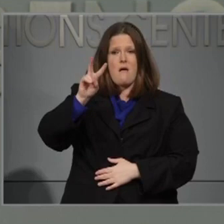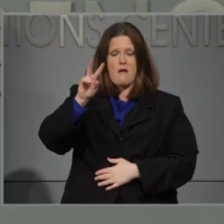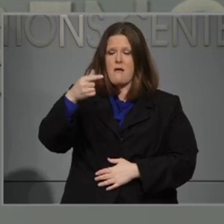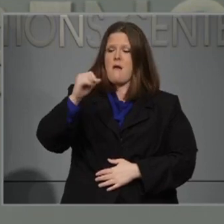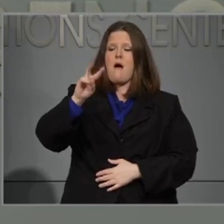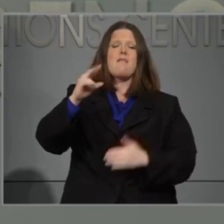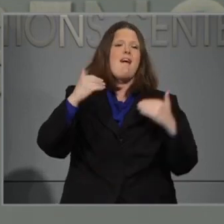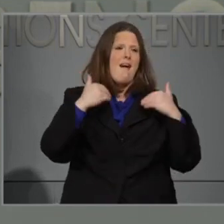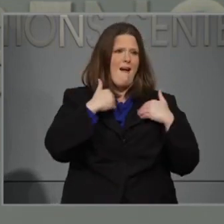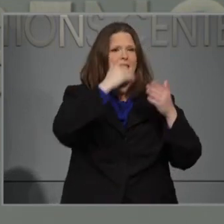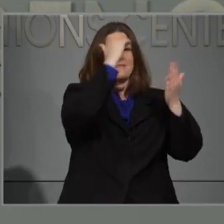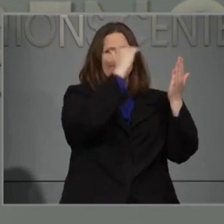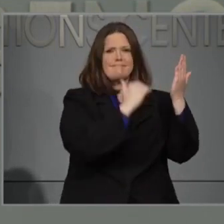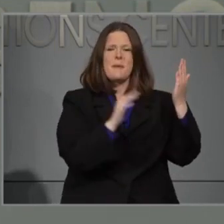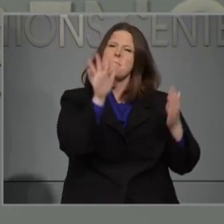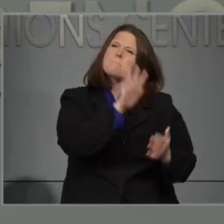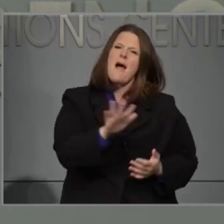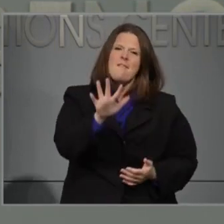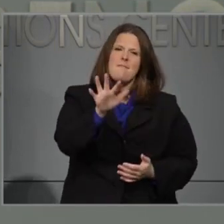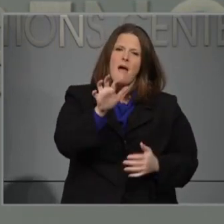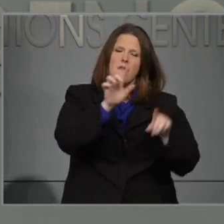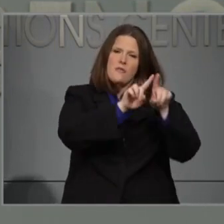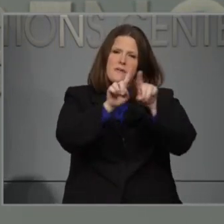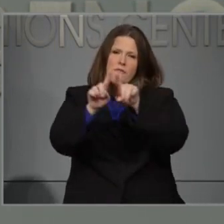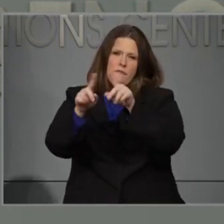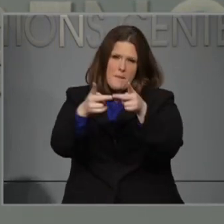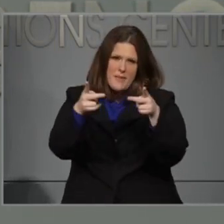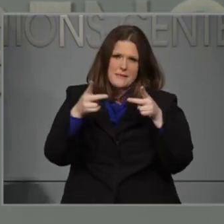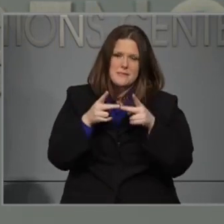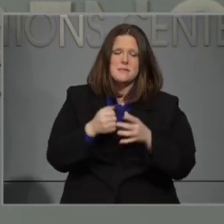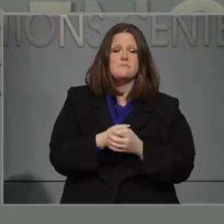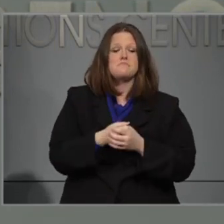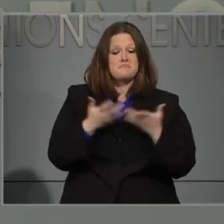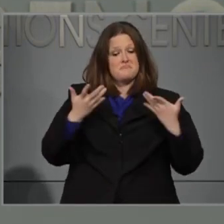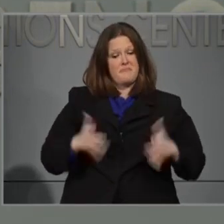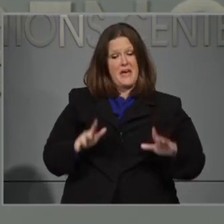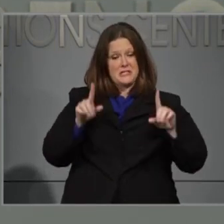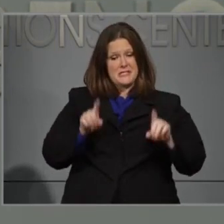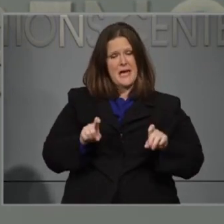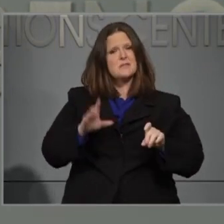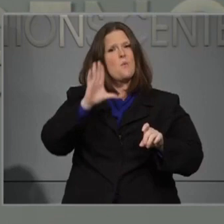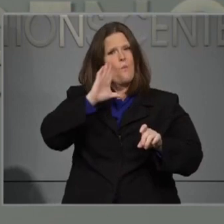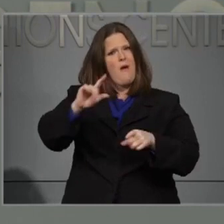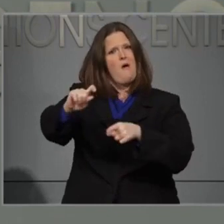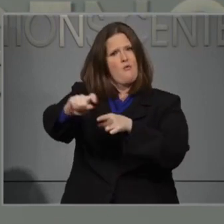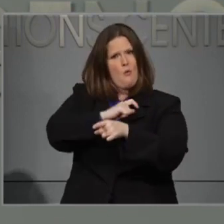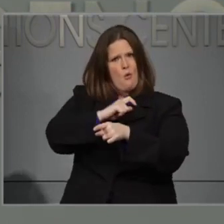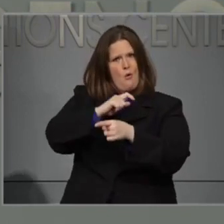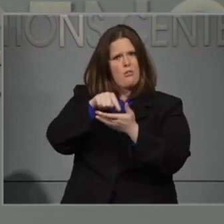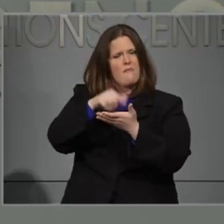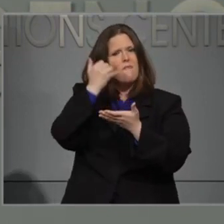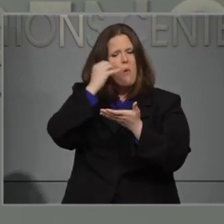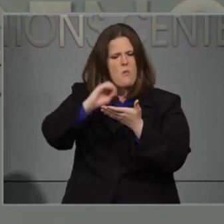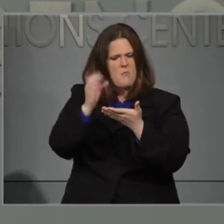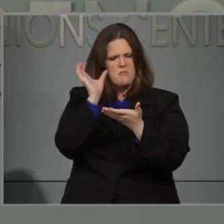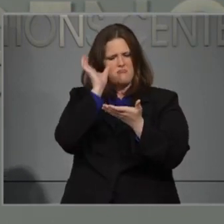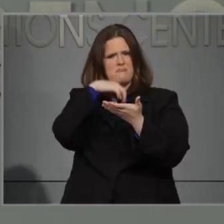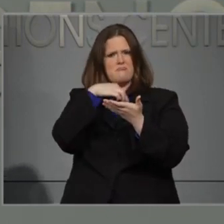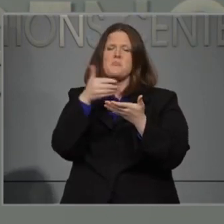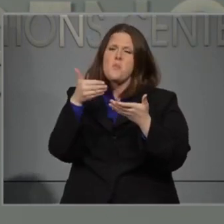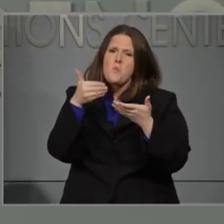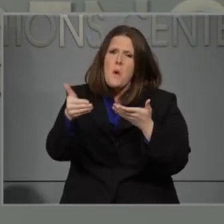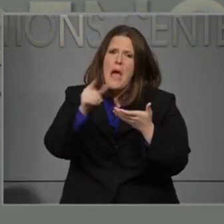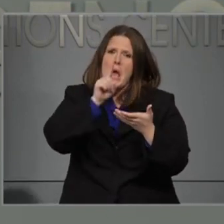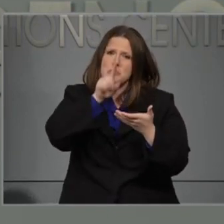Once you're tested, remember to answer the call from your local health department. So that others who may have been exposed can get the